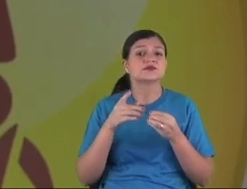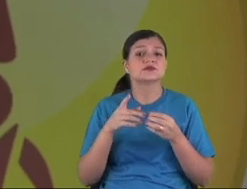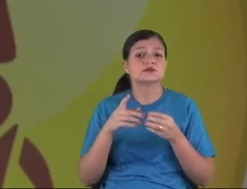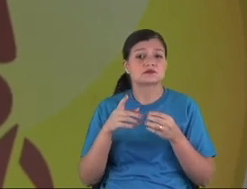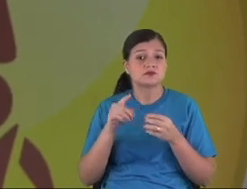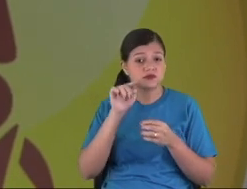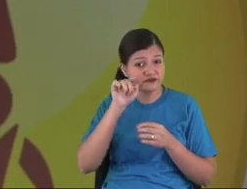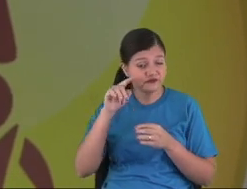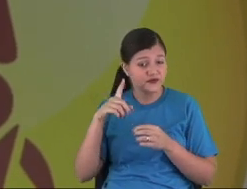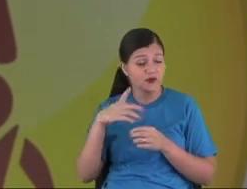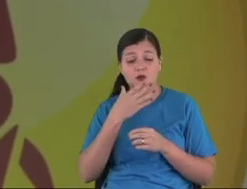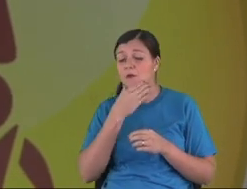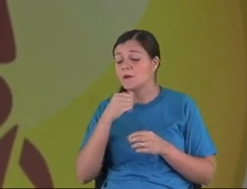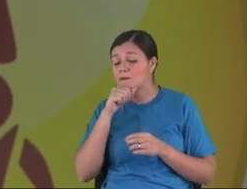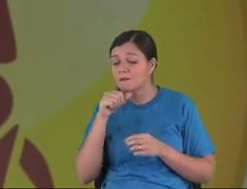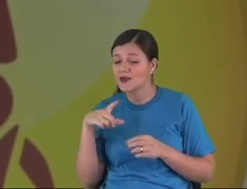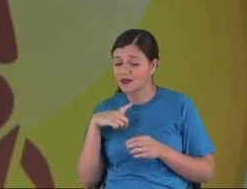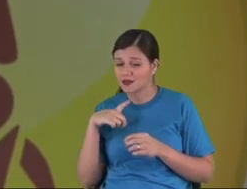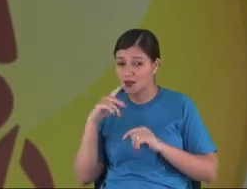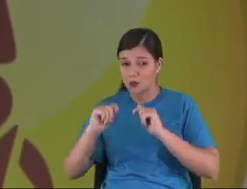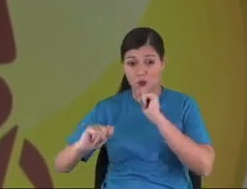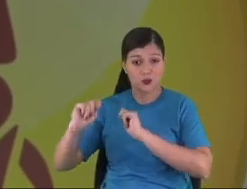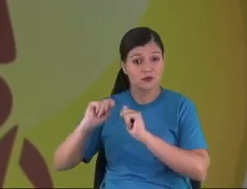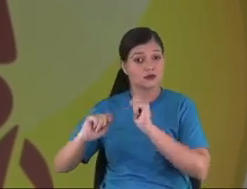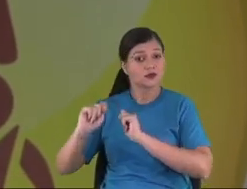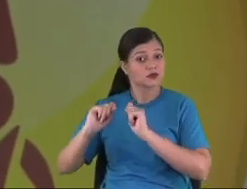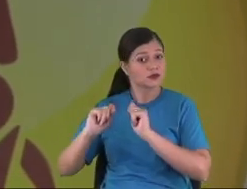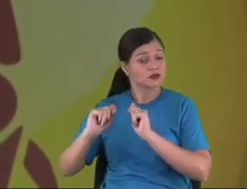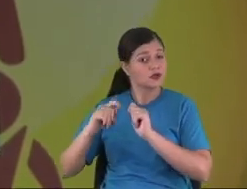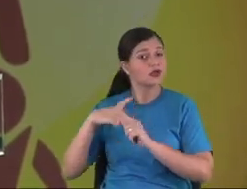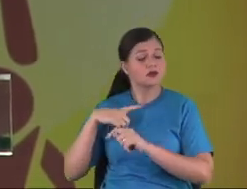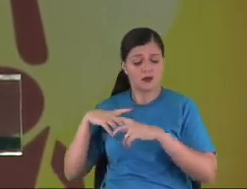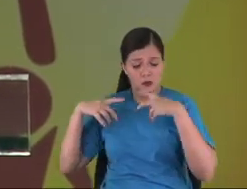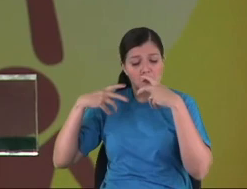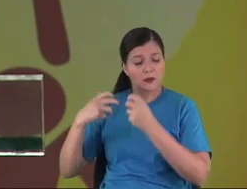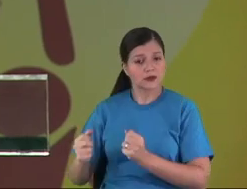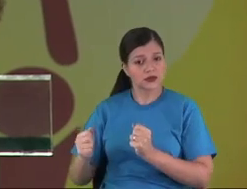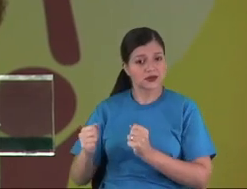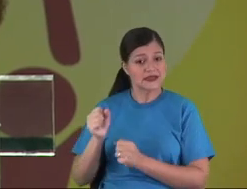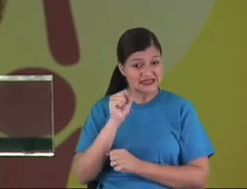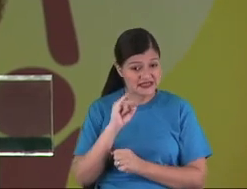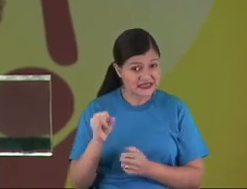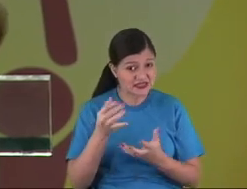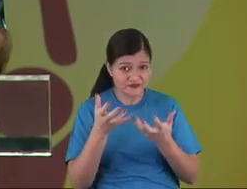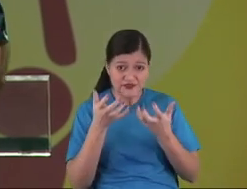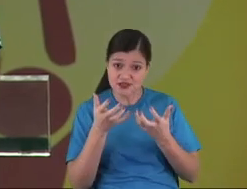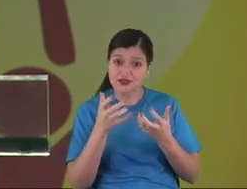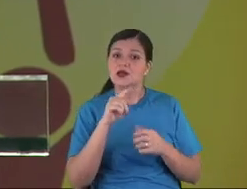do that? You ask for yourself. Are you crazy? You have all the power in your hands.